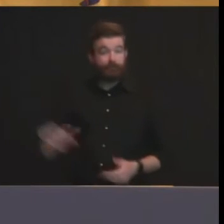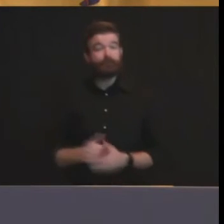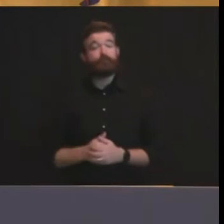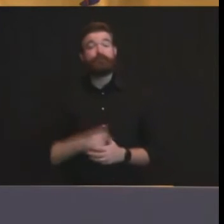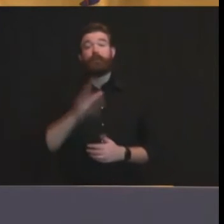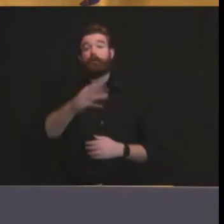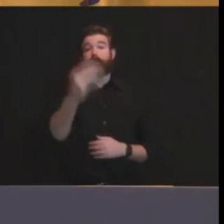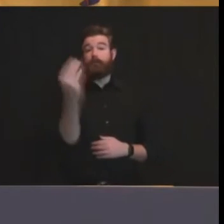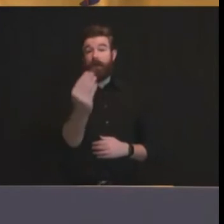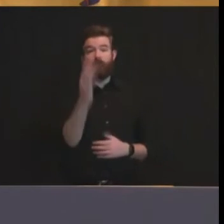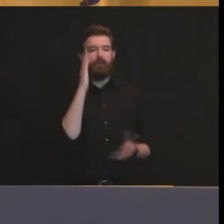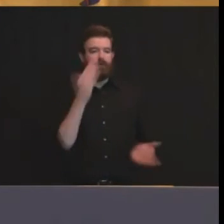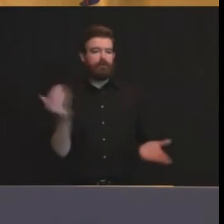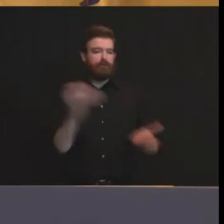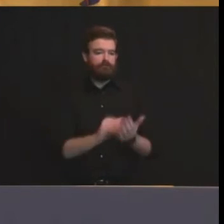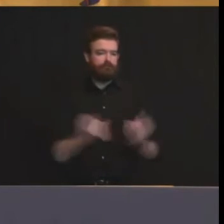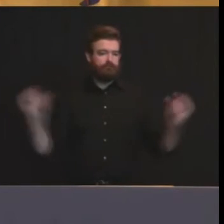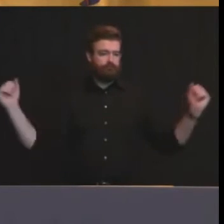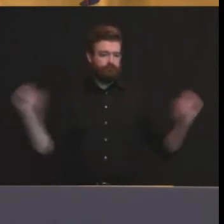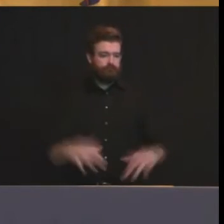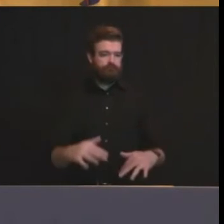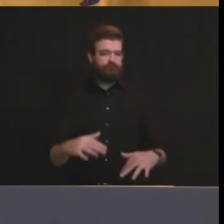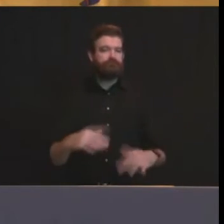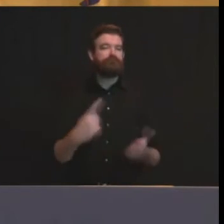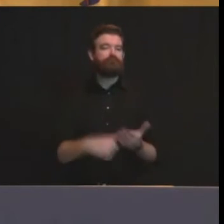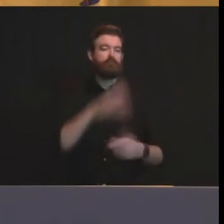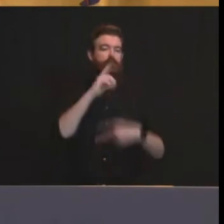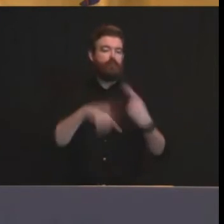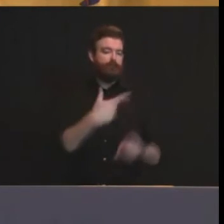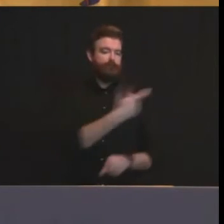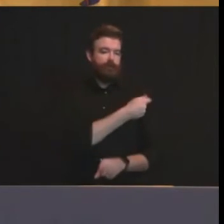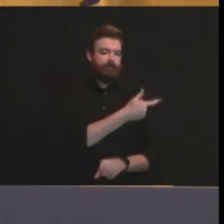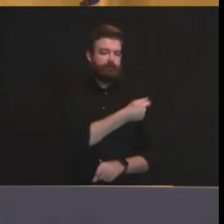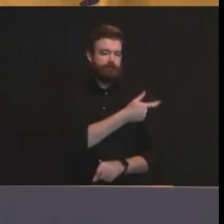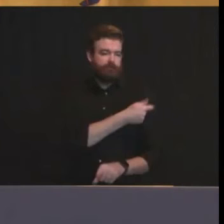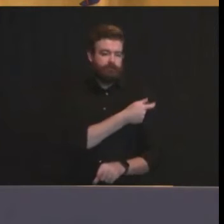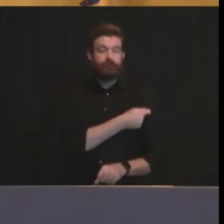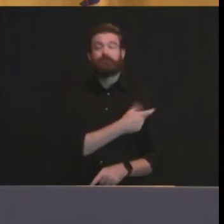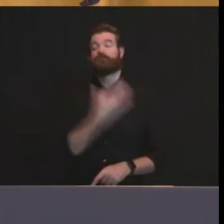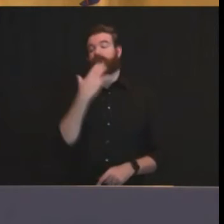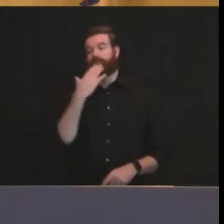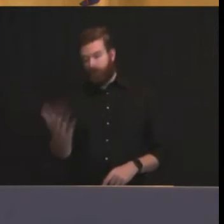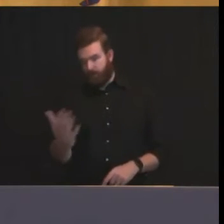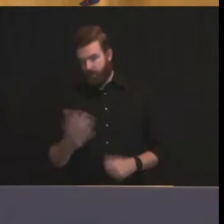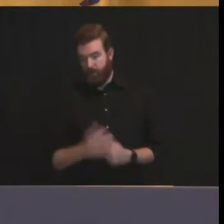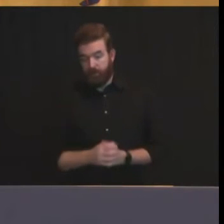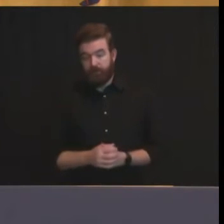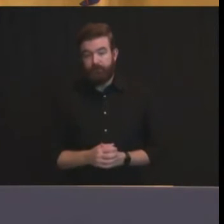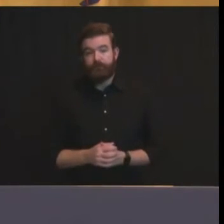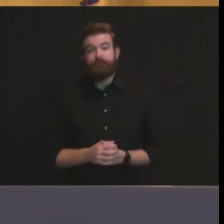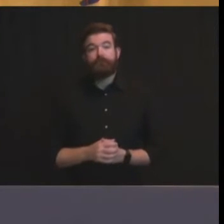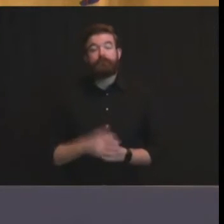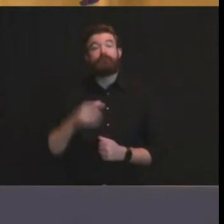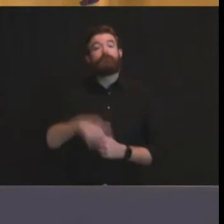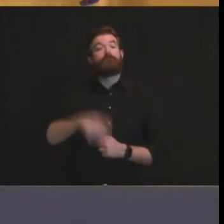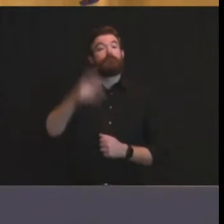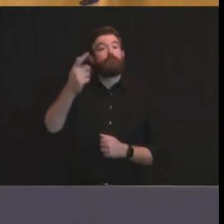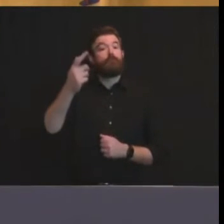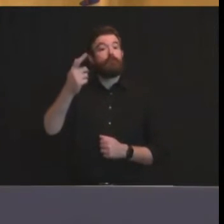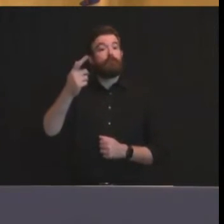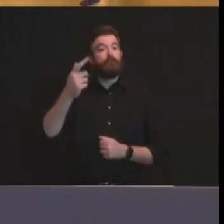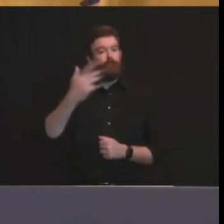but that's a great um great framing uh and and the news is is is largely really really good on the development side